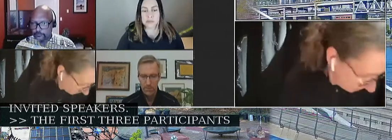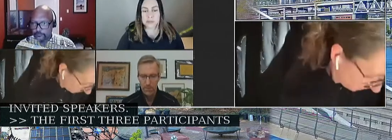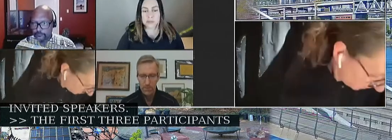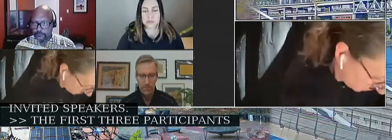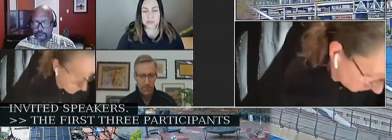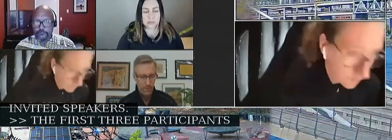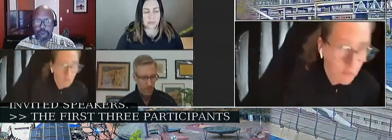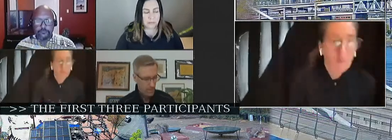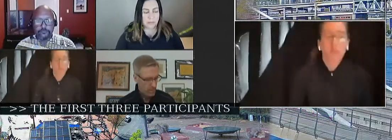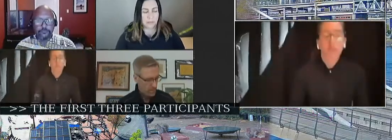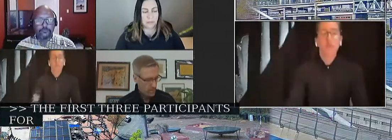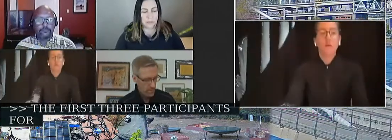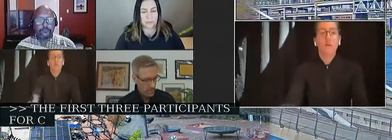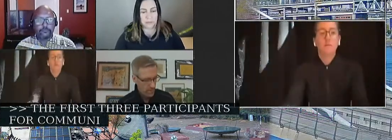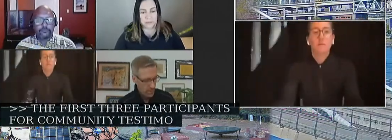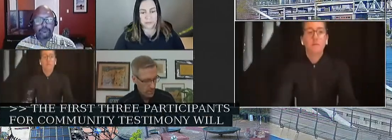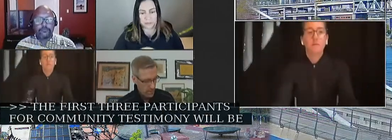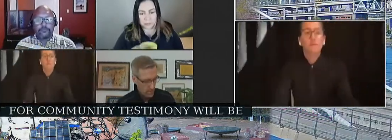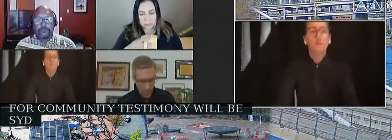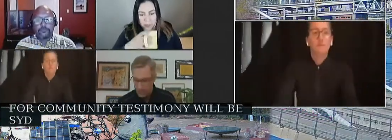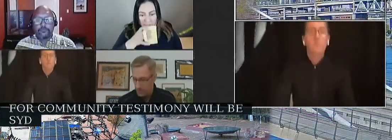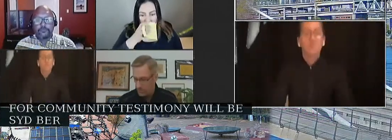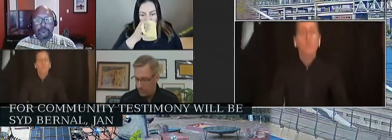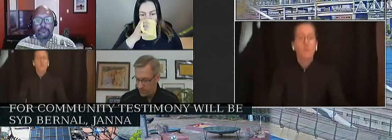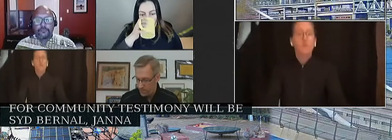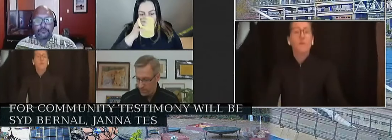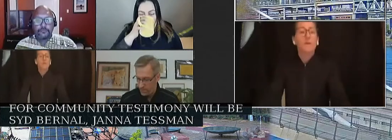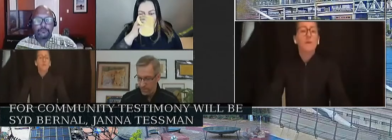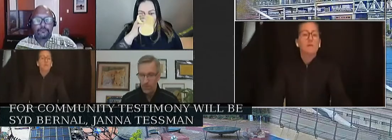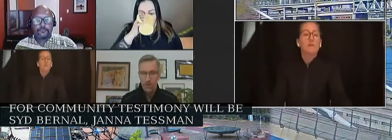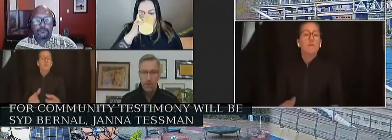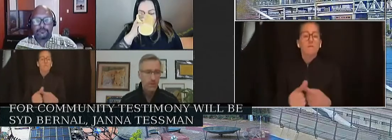Jana Tessman, and Ruth Ann Barrett. We'll start with Sid.